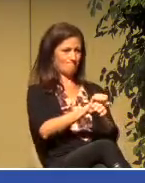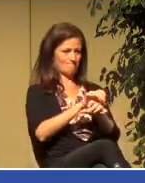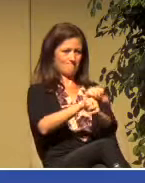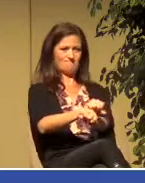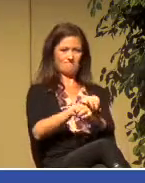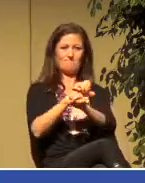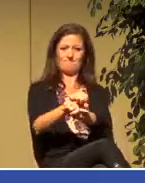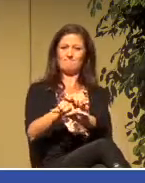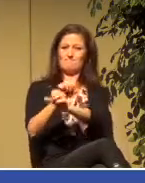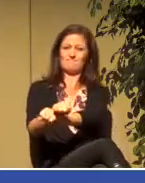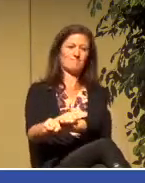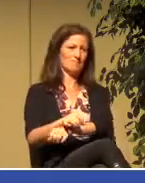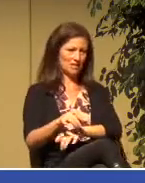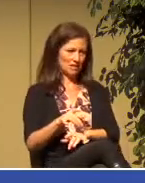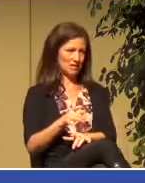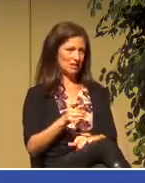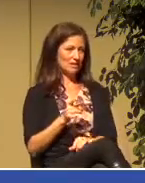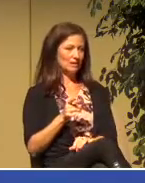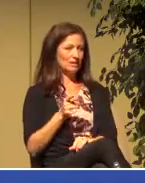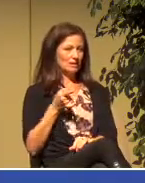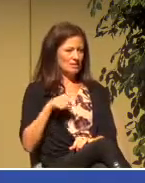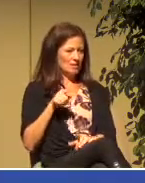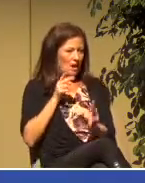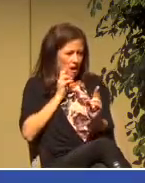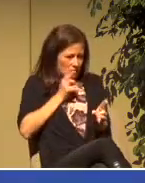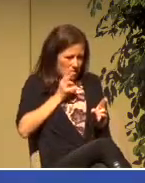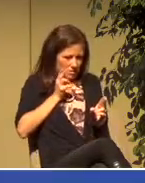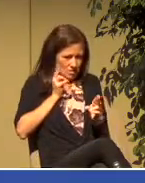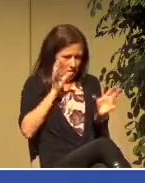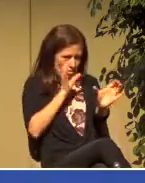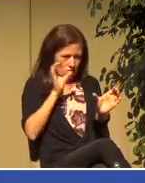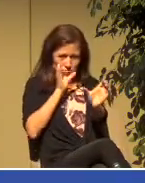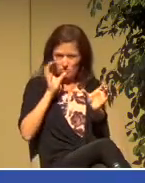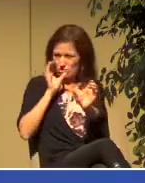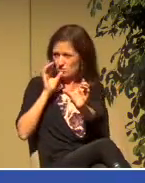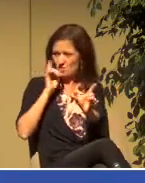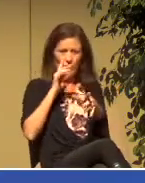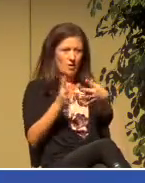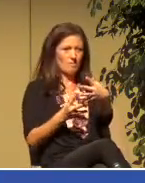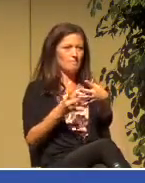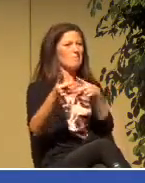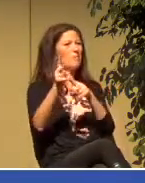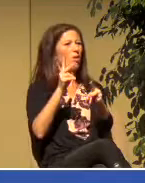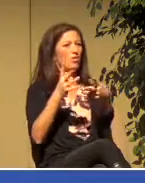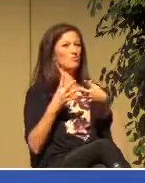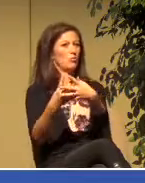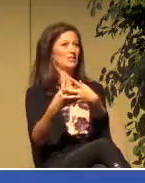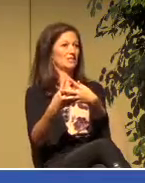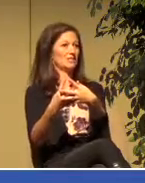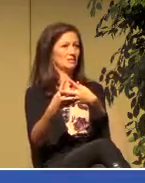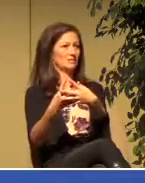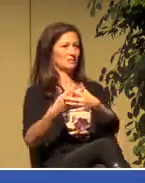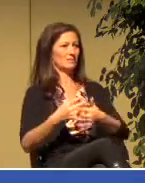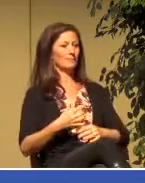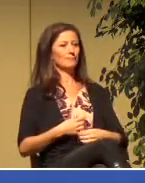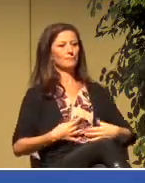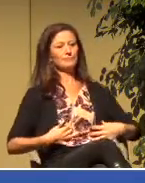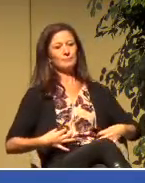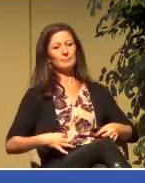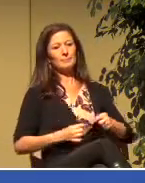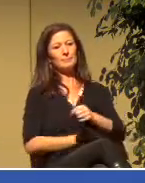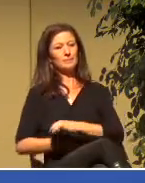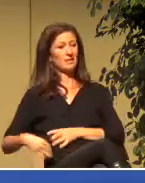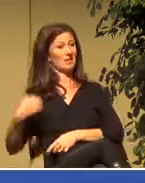sky. He went hunting. He went looking for prisoners. He even got official papers. He